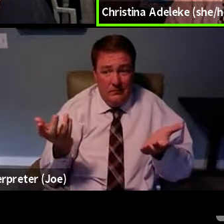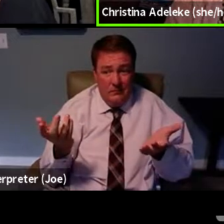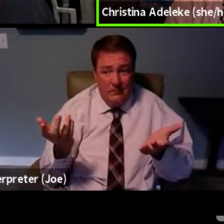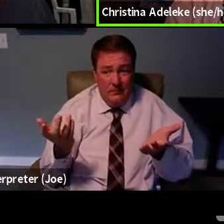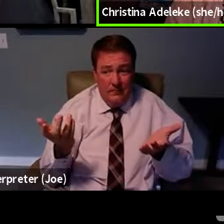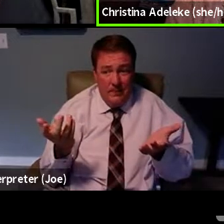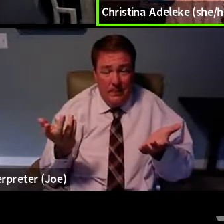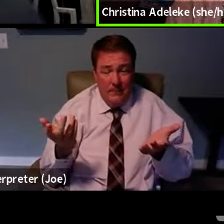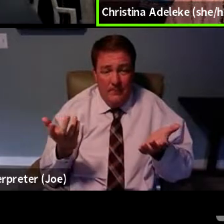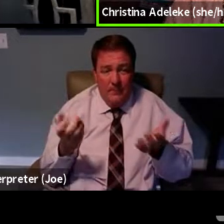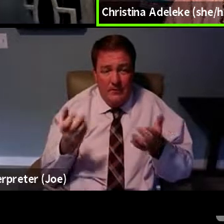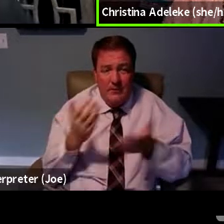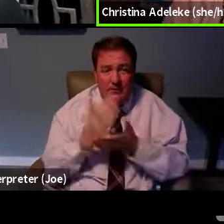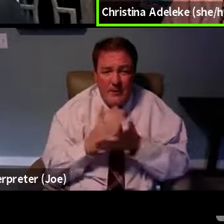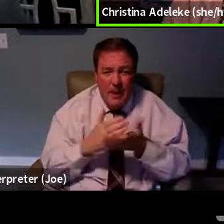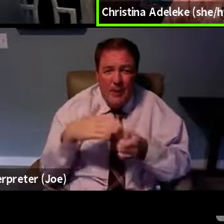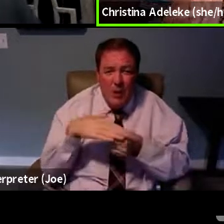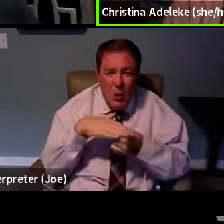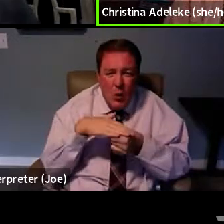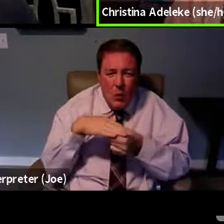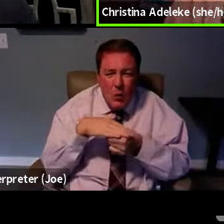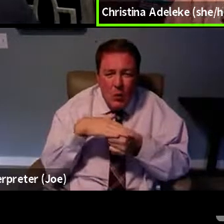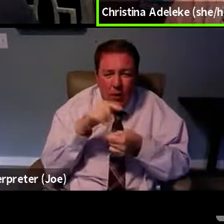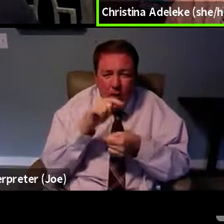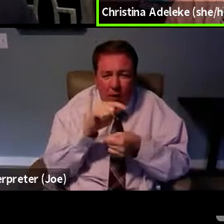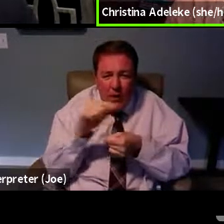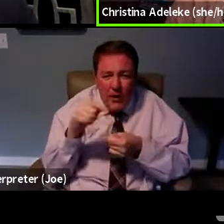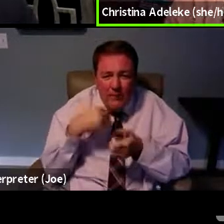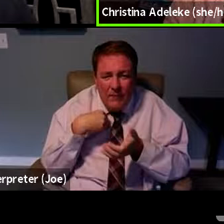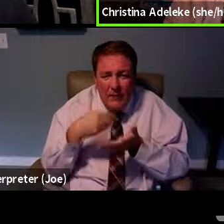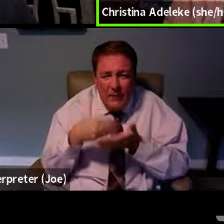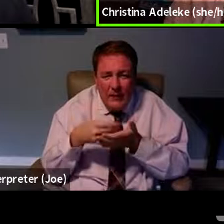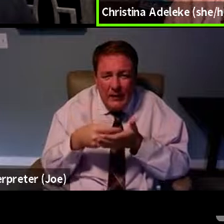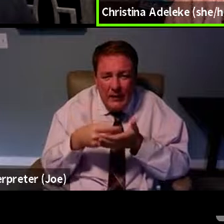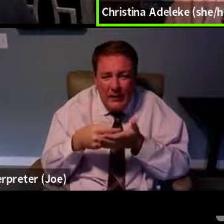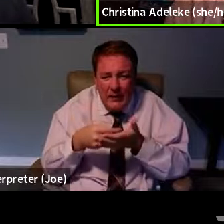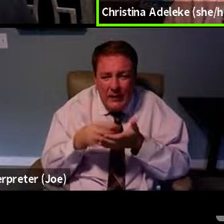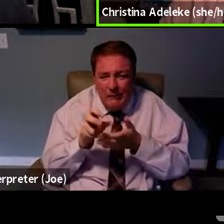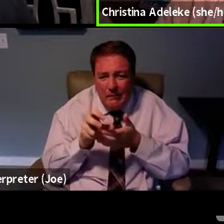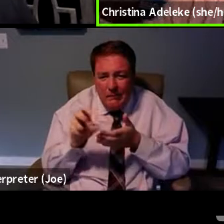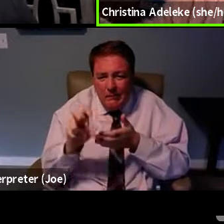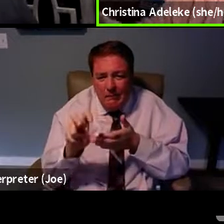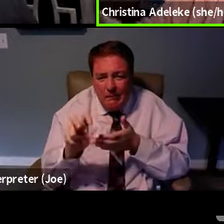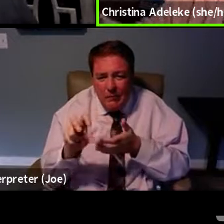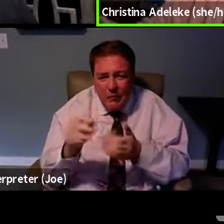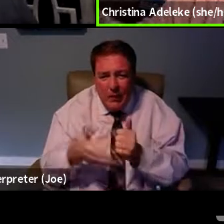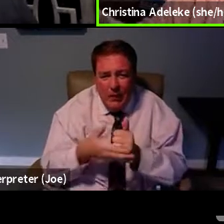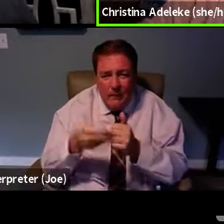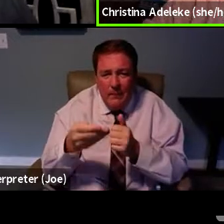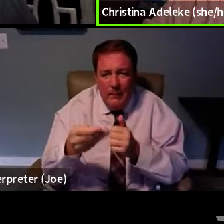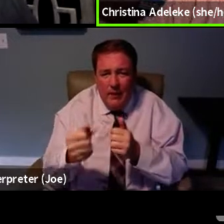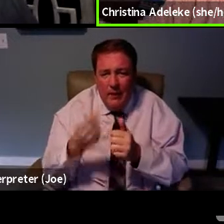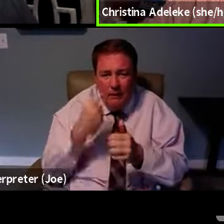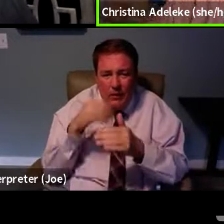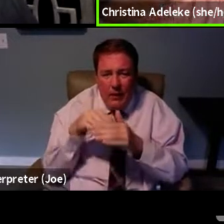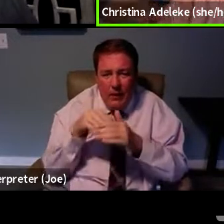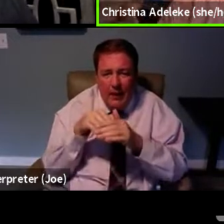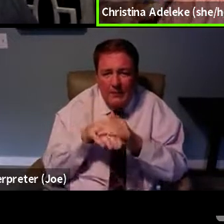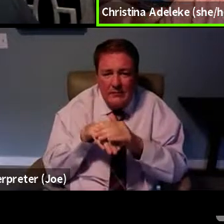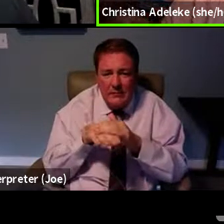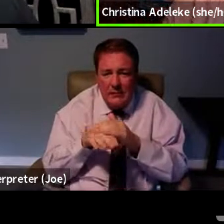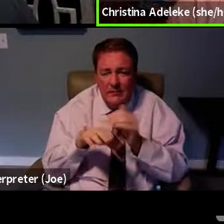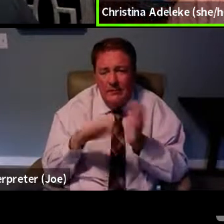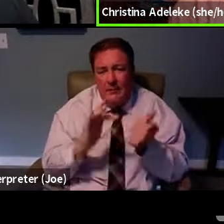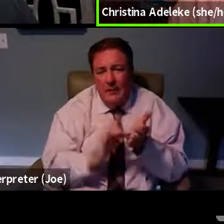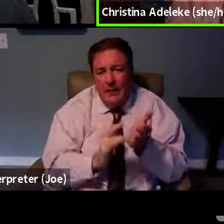jurisdictions have funding set aside to help address, you know, not only accessing the PrEP medication, but